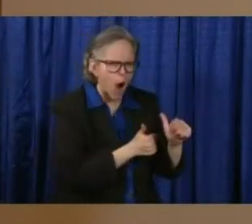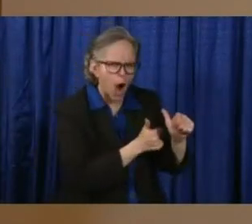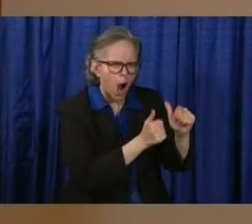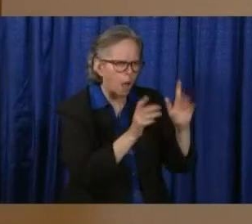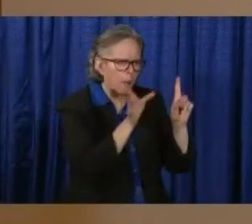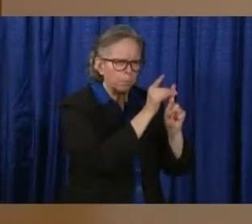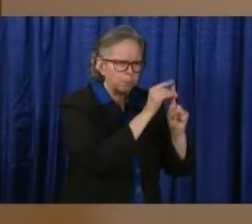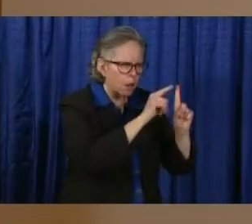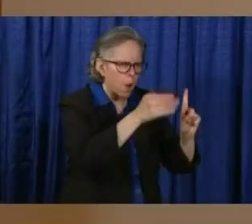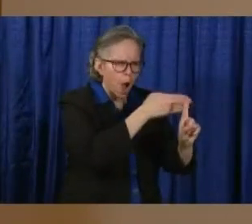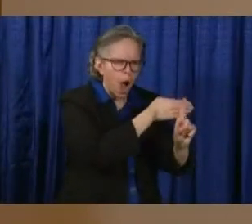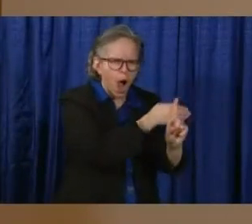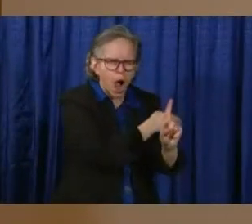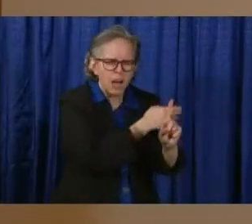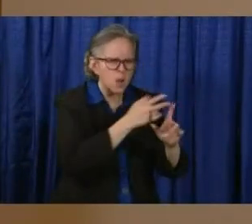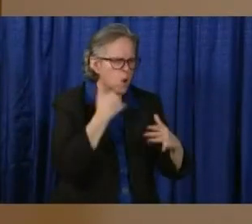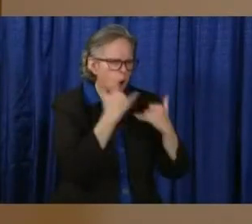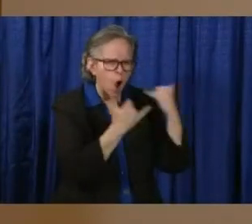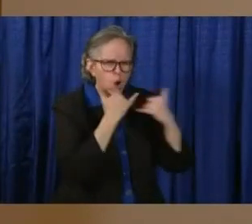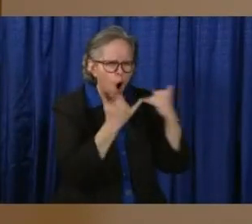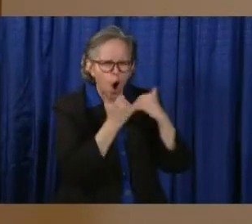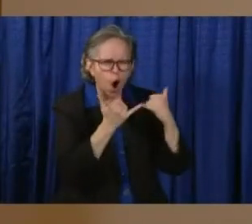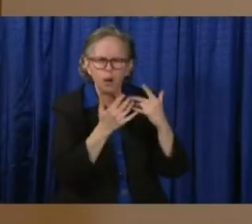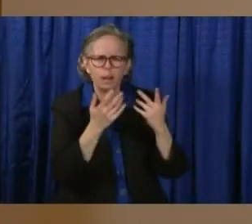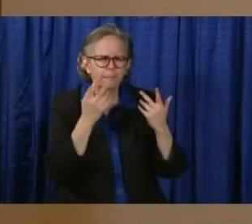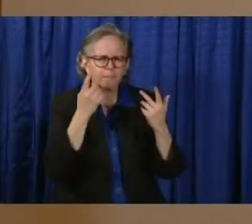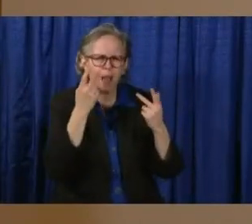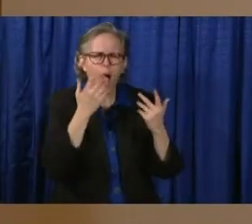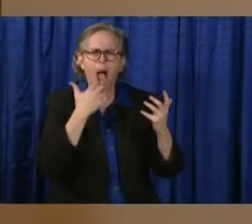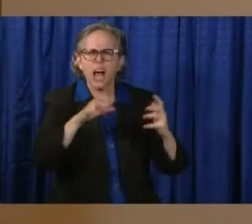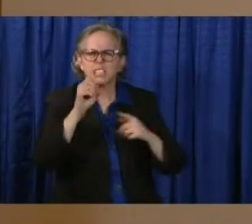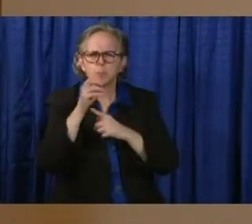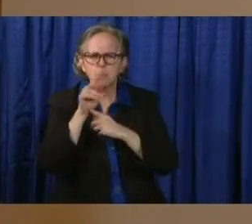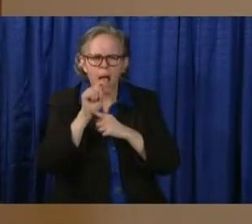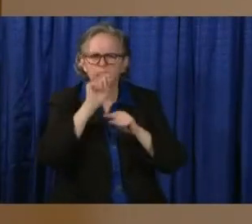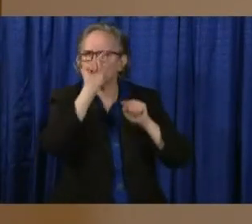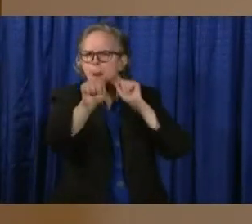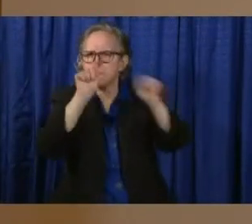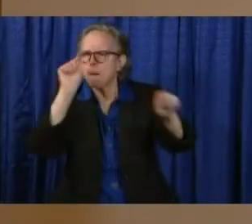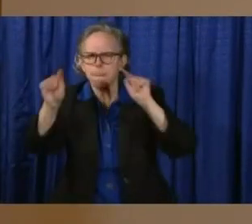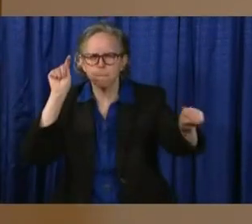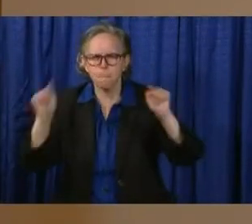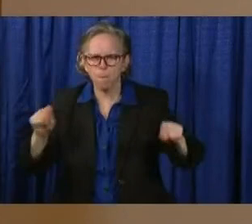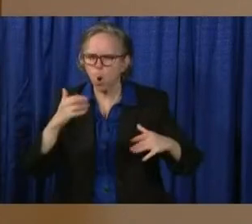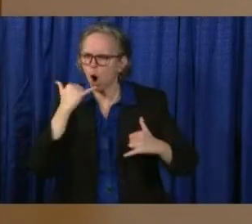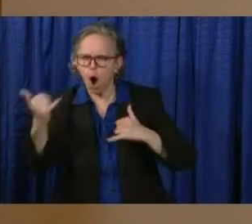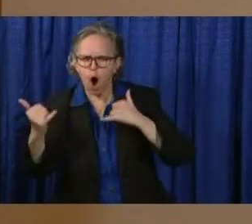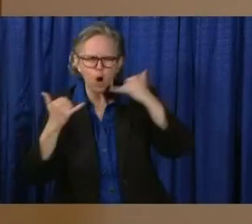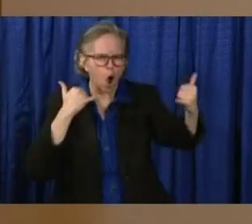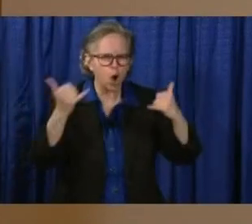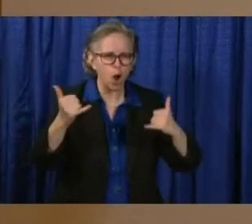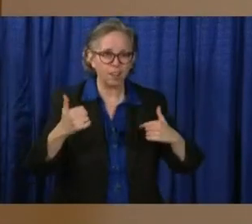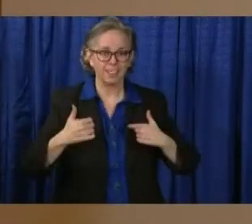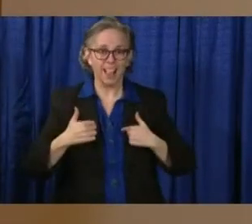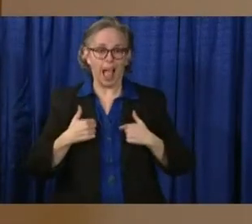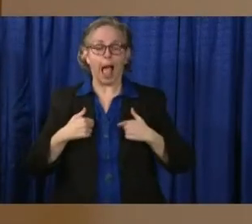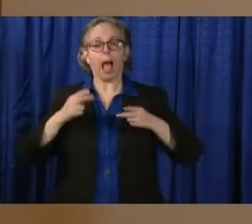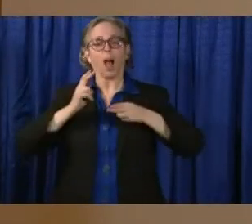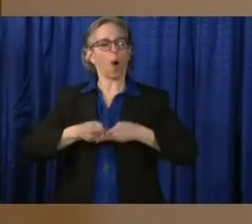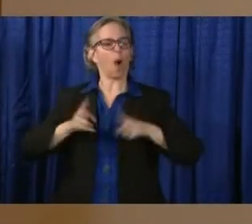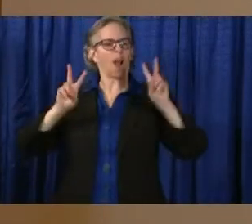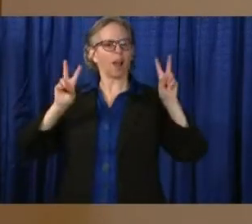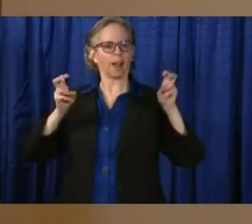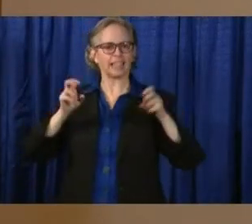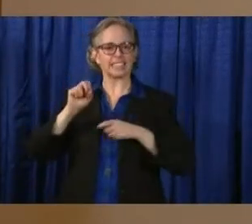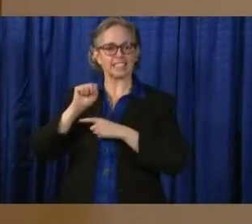with every one of these hot spots. We'll call them hot spots moving on. I've been calling them spinning plates because we'll have more and more of them as the